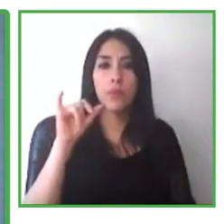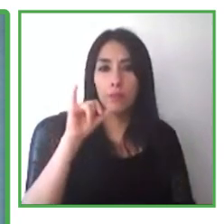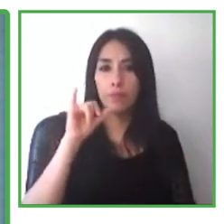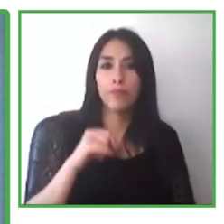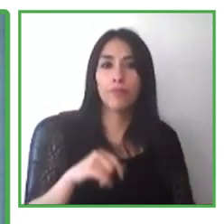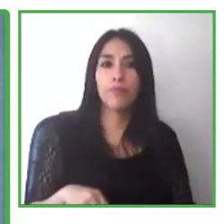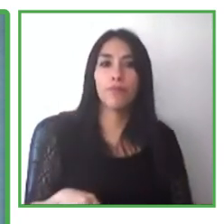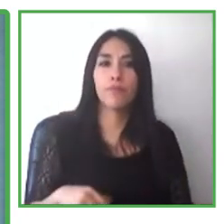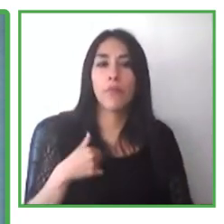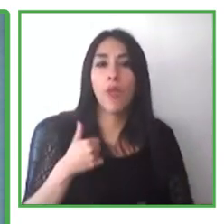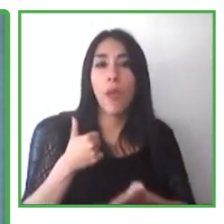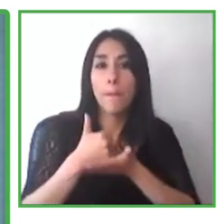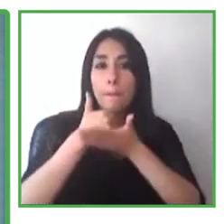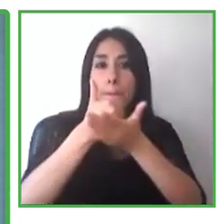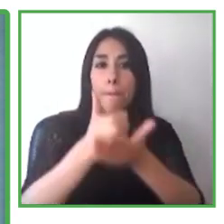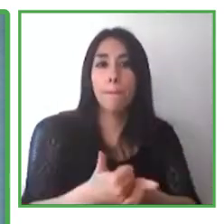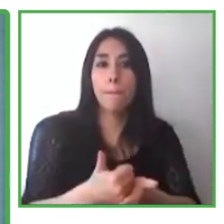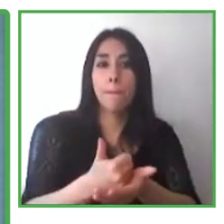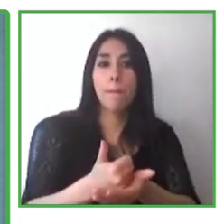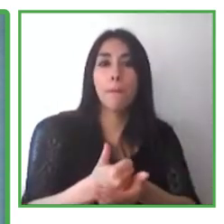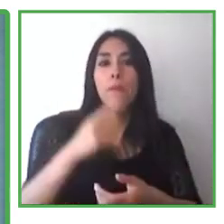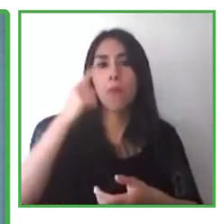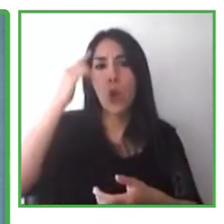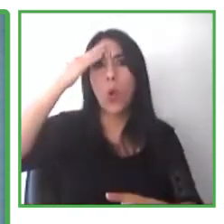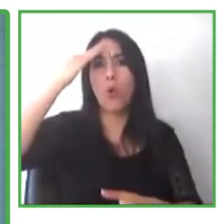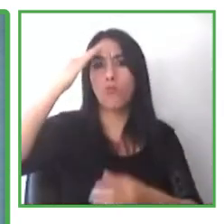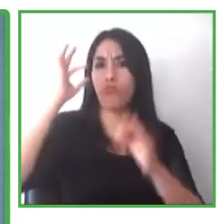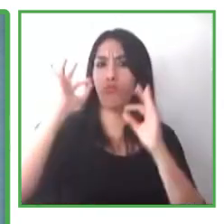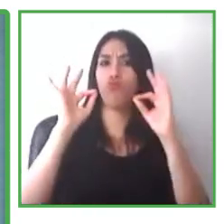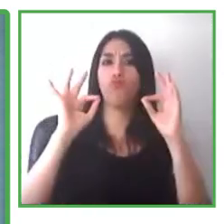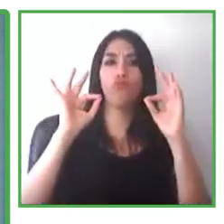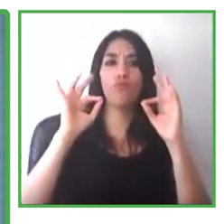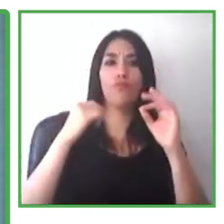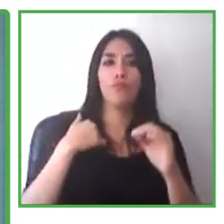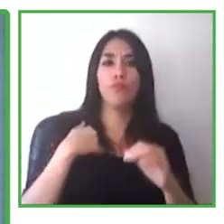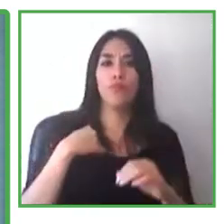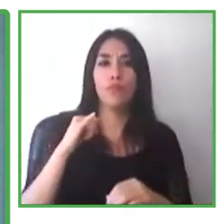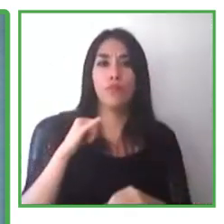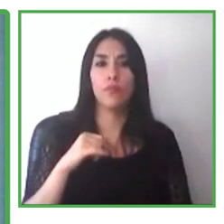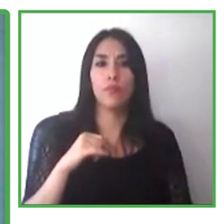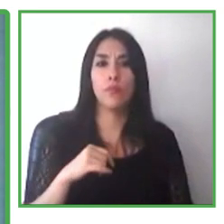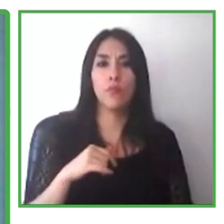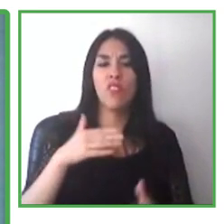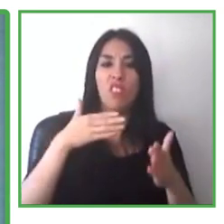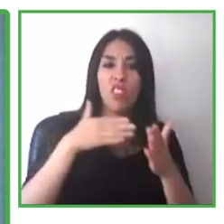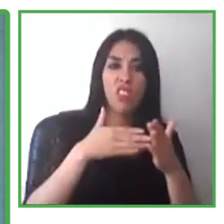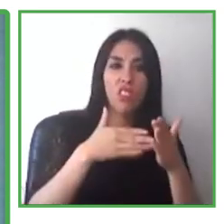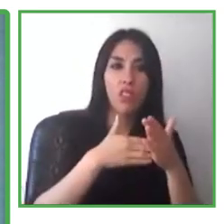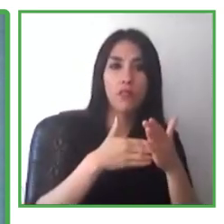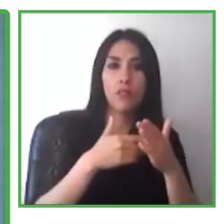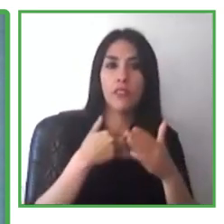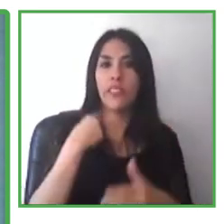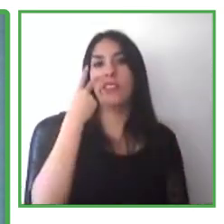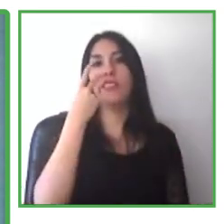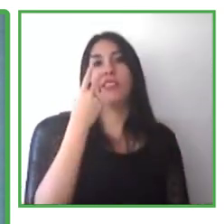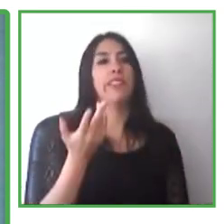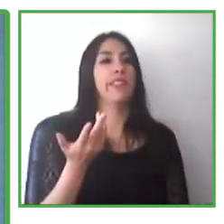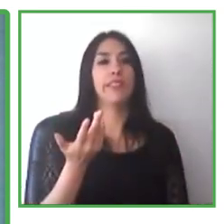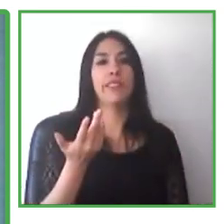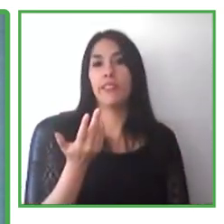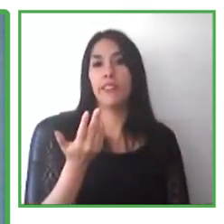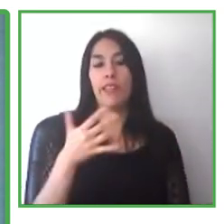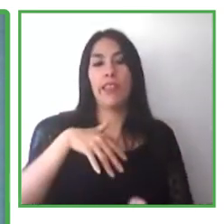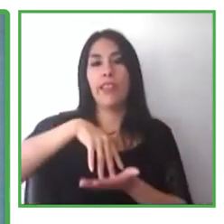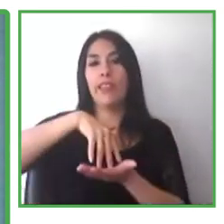reluctance. certain, we observe that there is a certain reluctance in the market to cooperate with